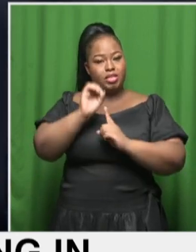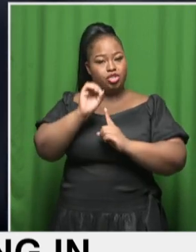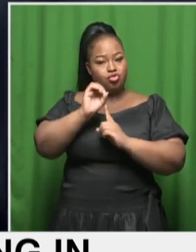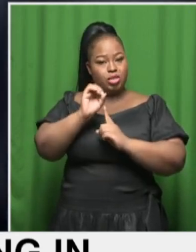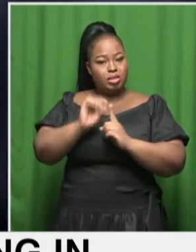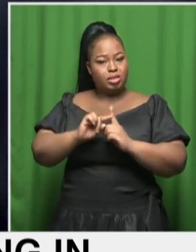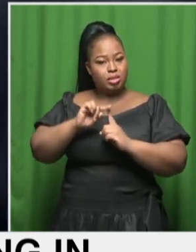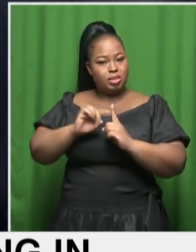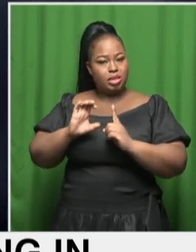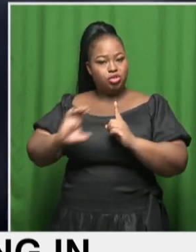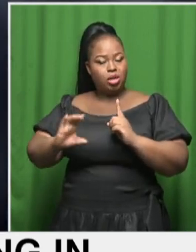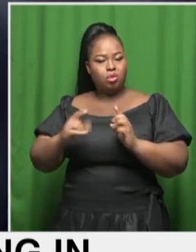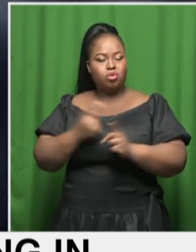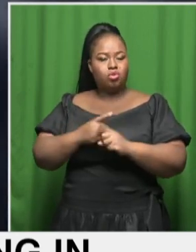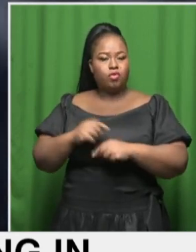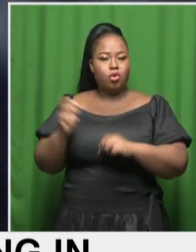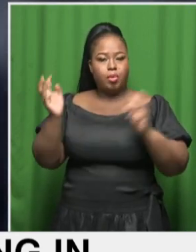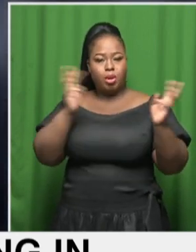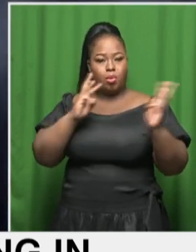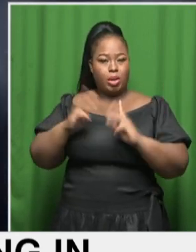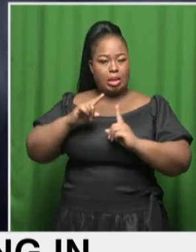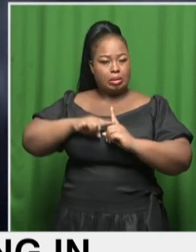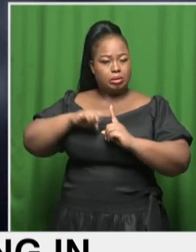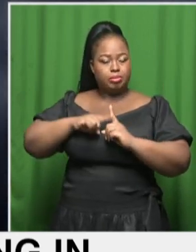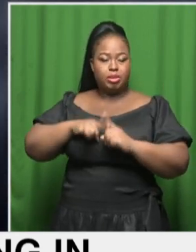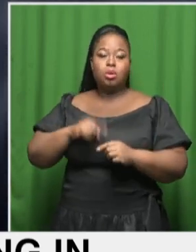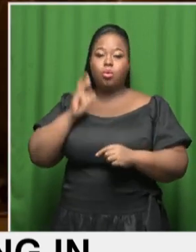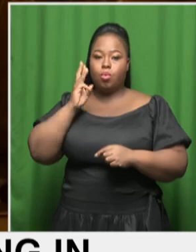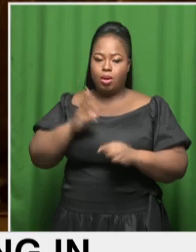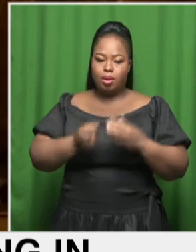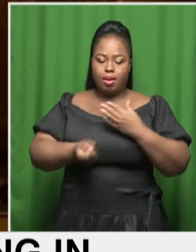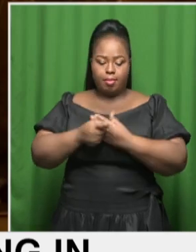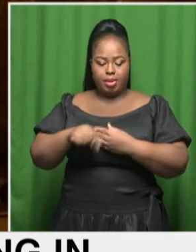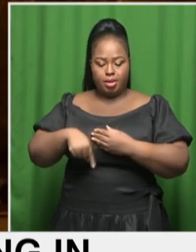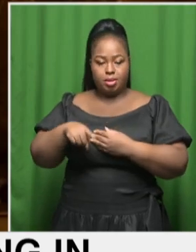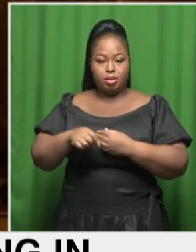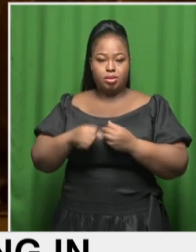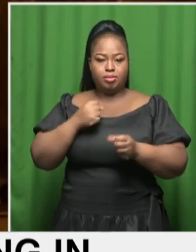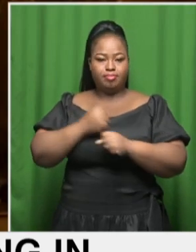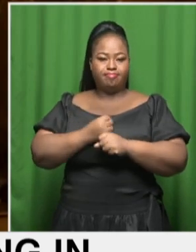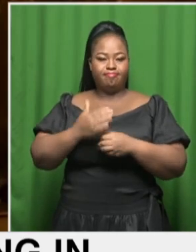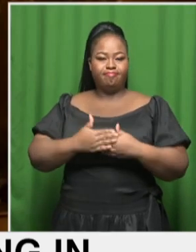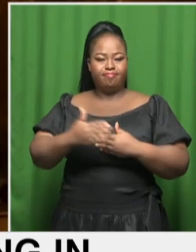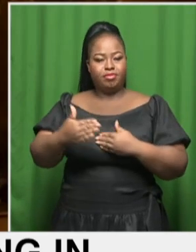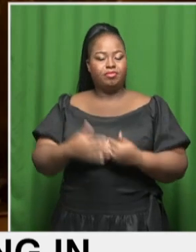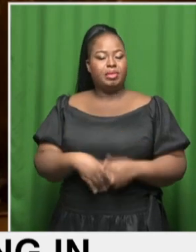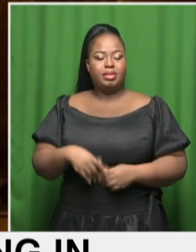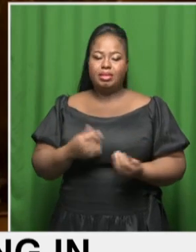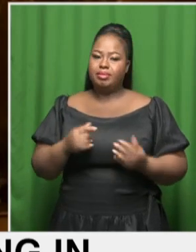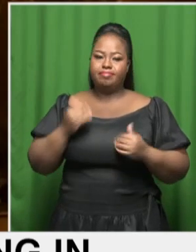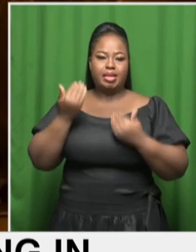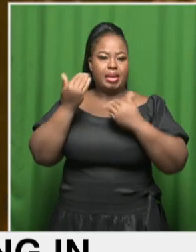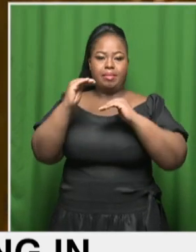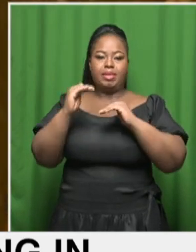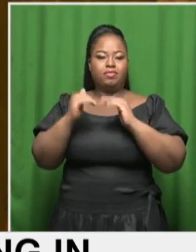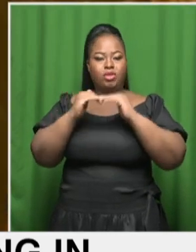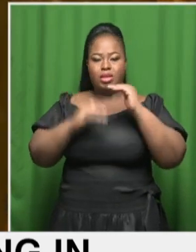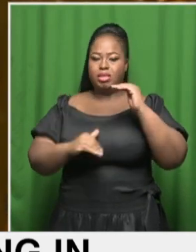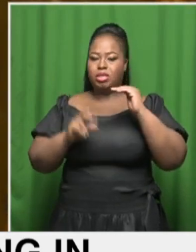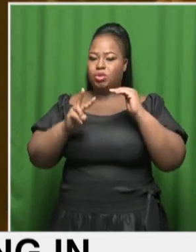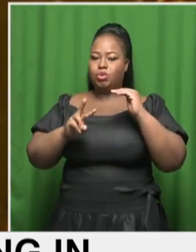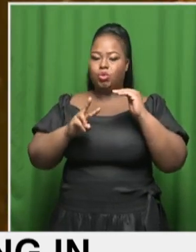threshold in terms of global warming would be breached this century and make it harder to limit warming below 2 degrees,